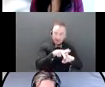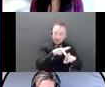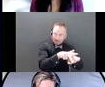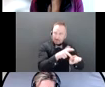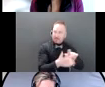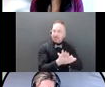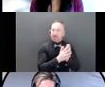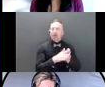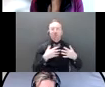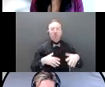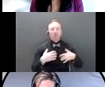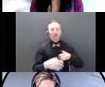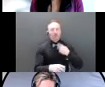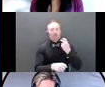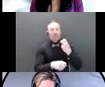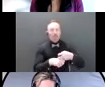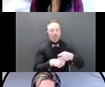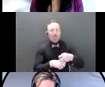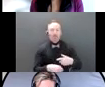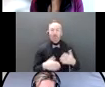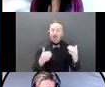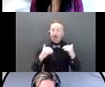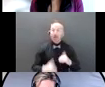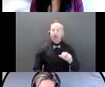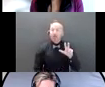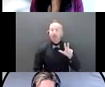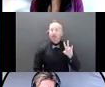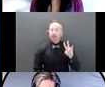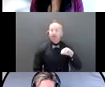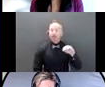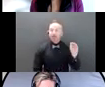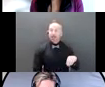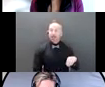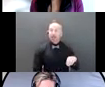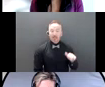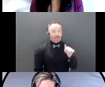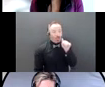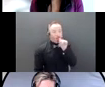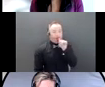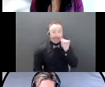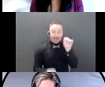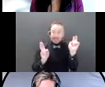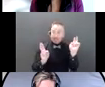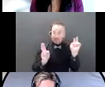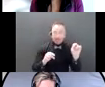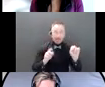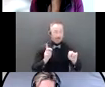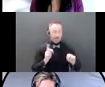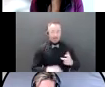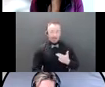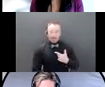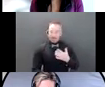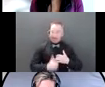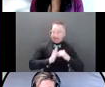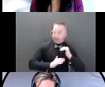know that 37 percent, because it's a private matter, we're not going to talk about finances with anyone. We're just not comfortable.